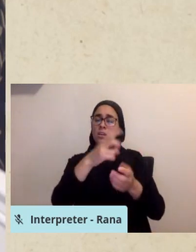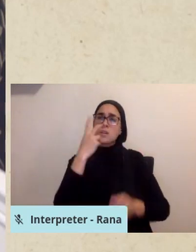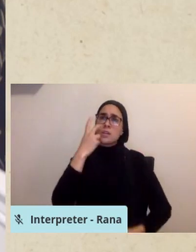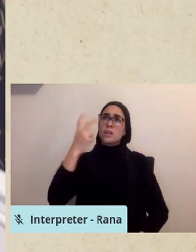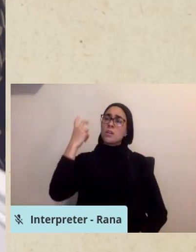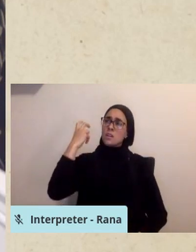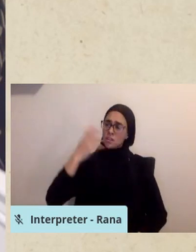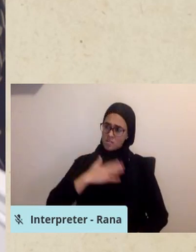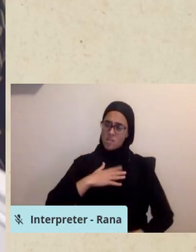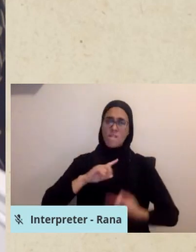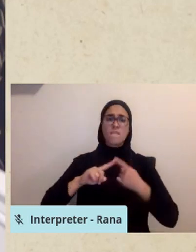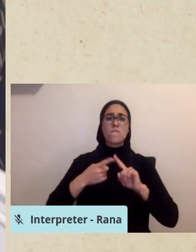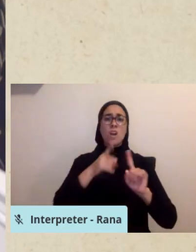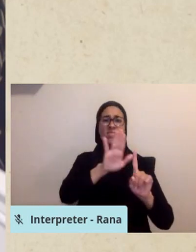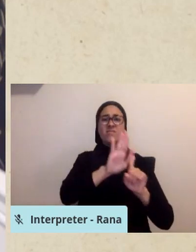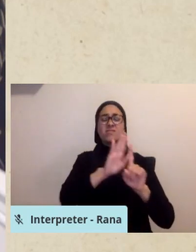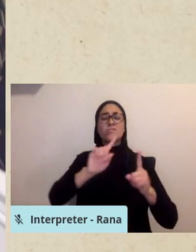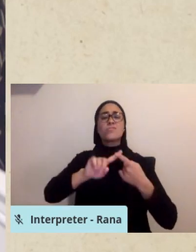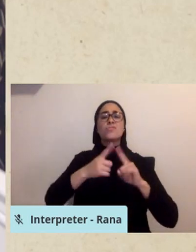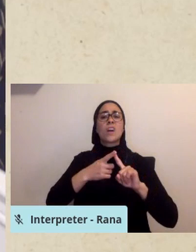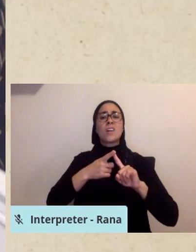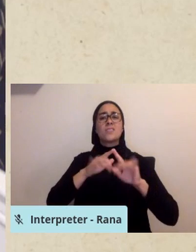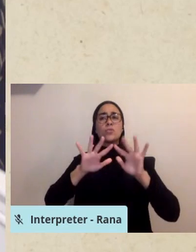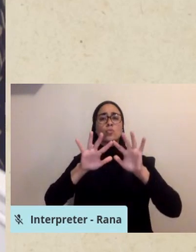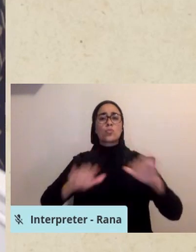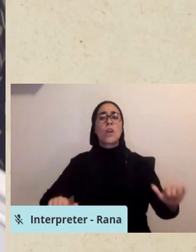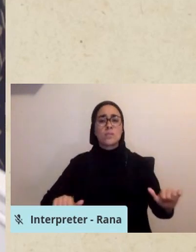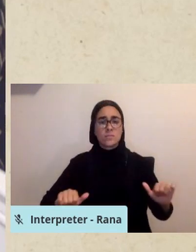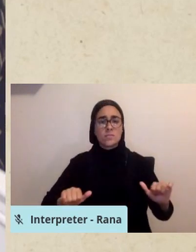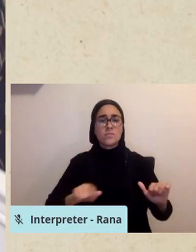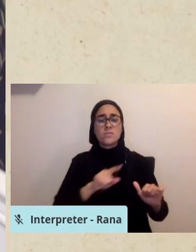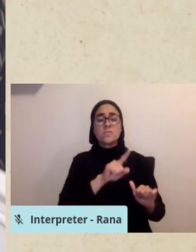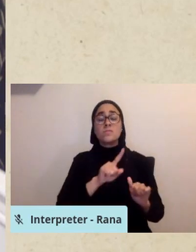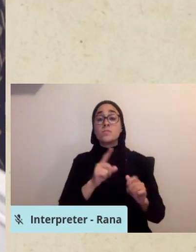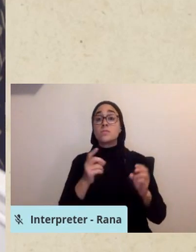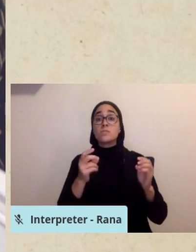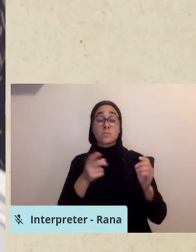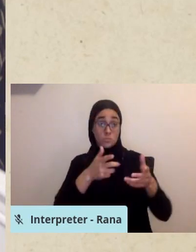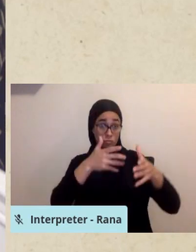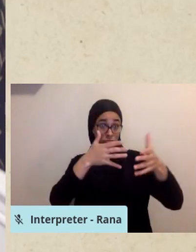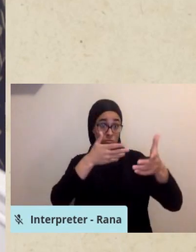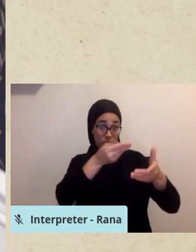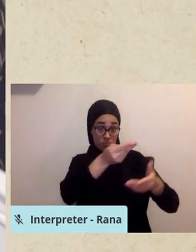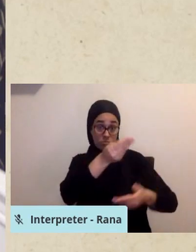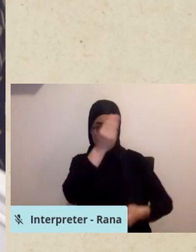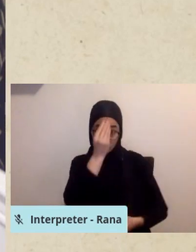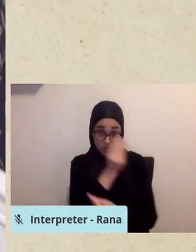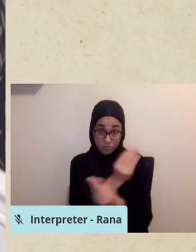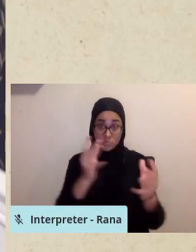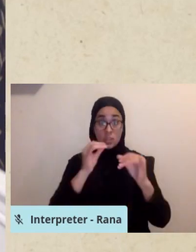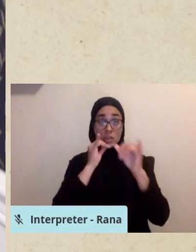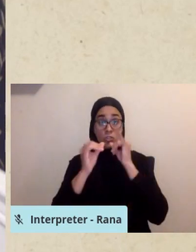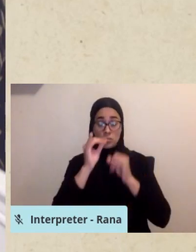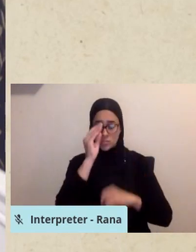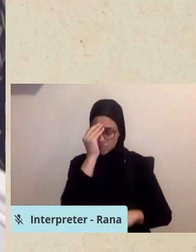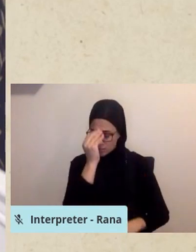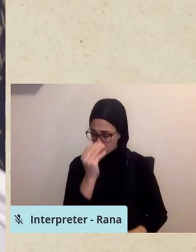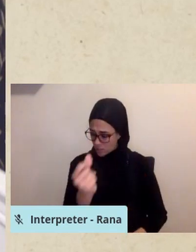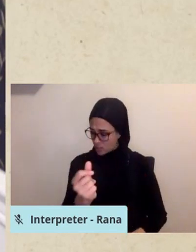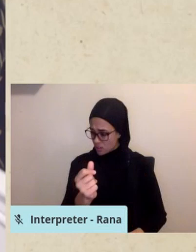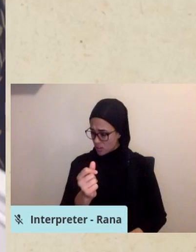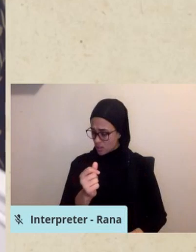And he shares his reaction, saying, quote, My immediate reaction was, I asked, did she know who it was?